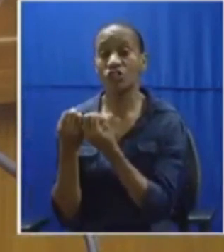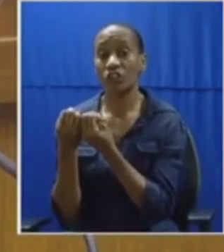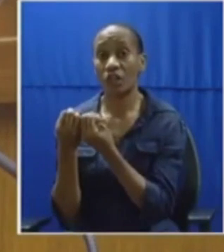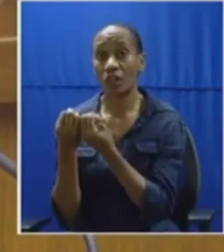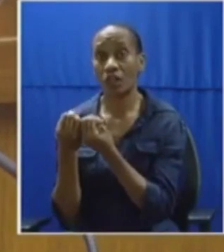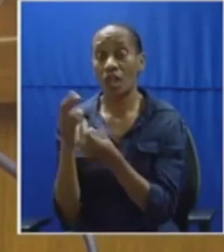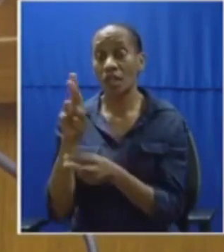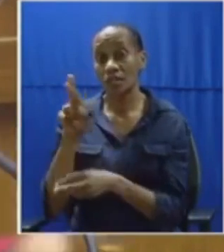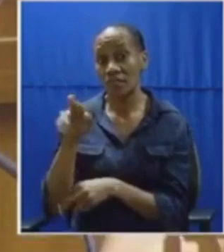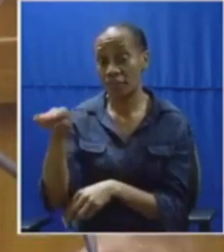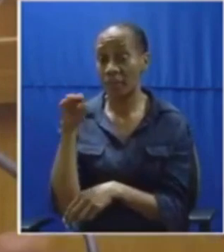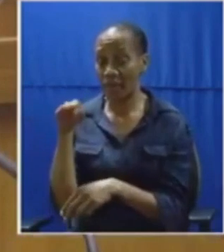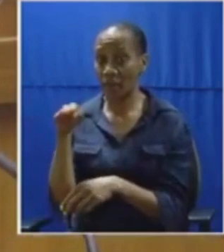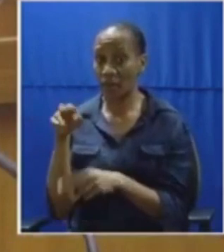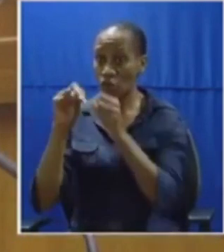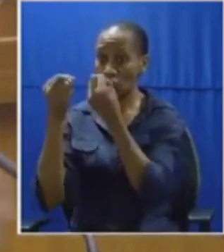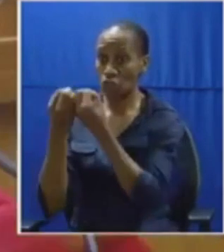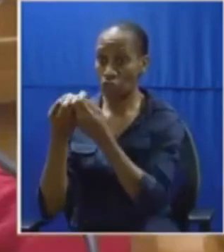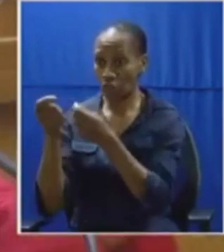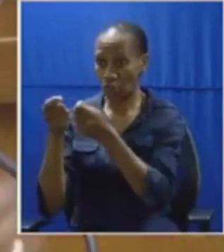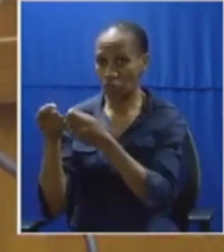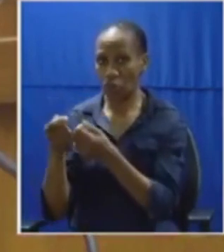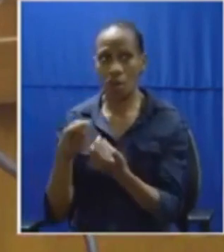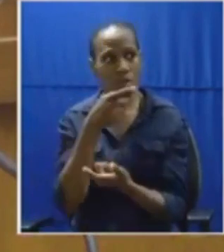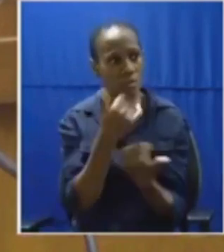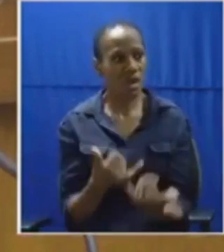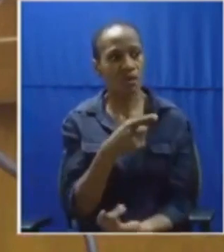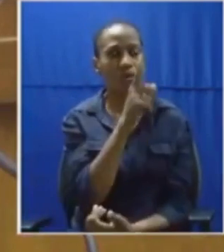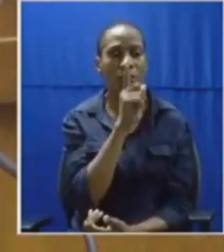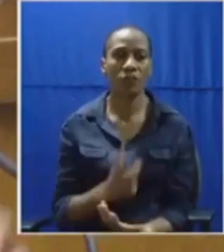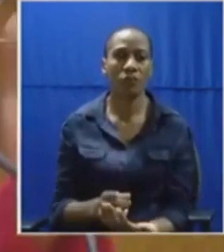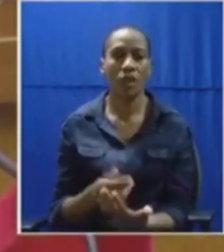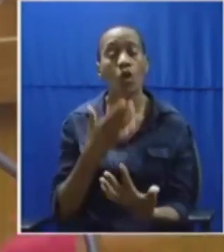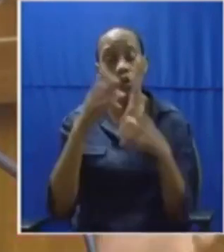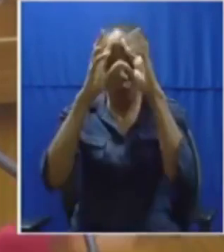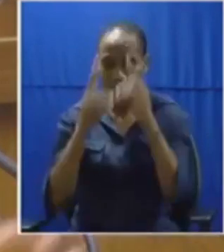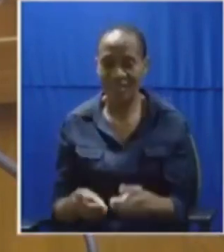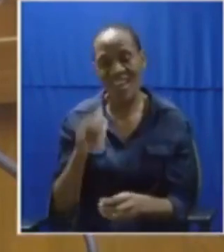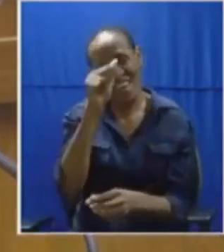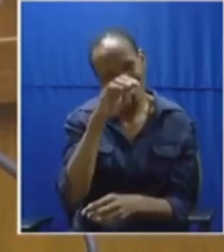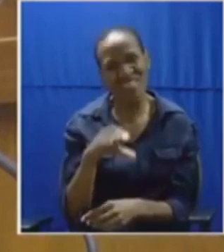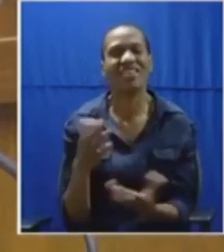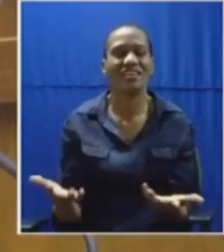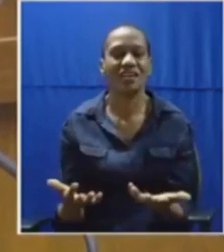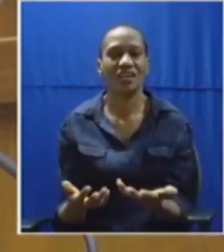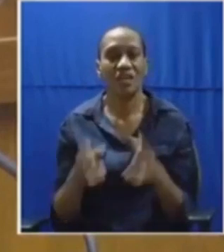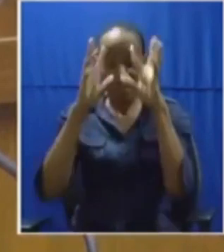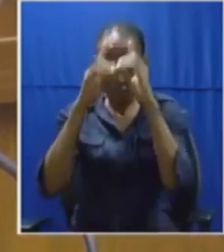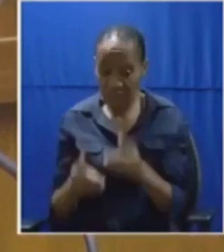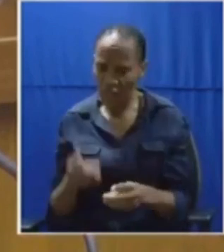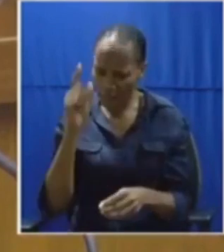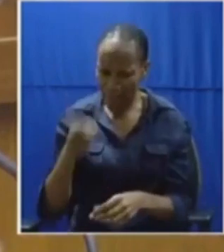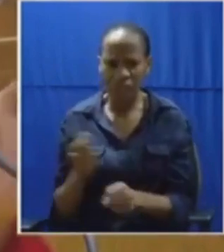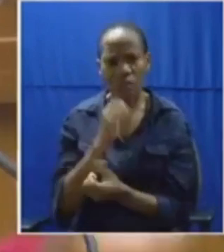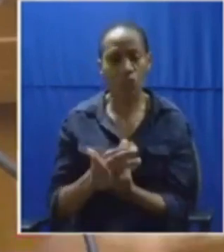african reserve bank you no longer talk about it it's an anc decision there is a decision to provide free